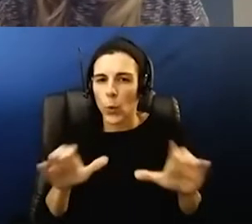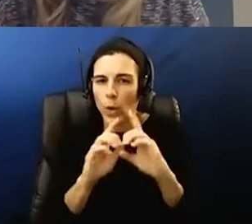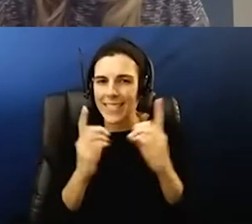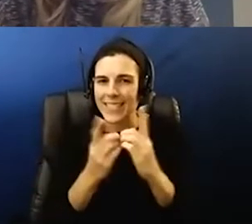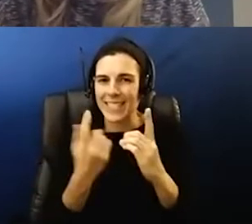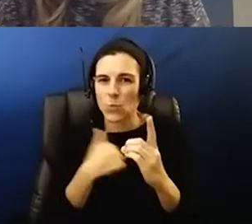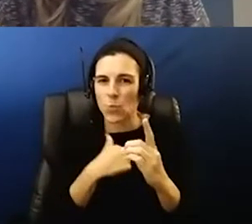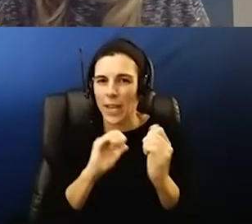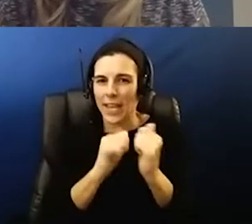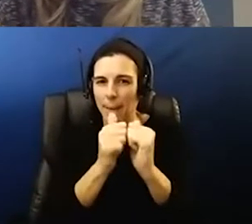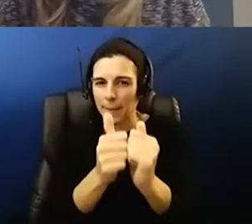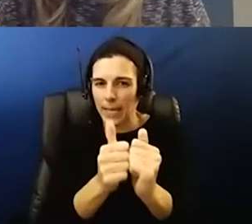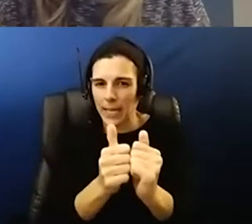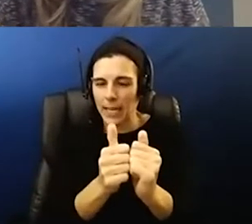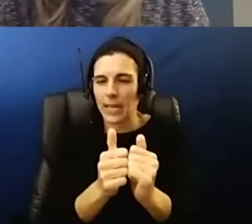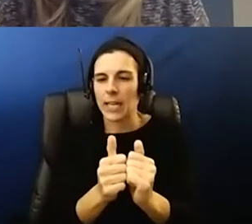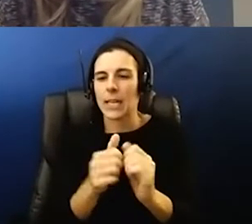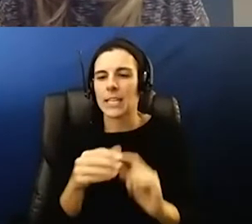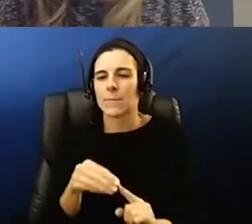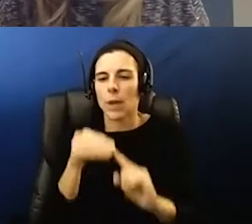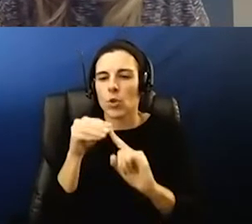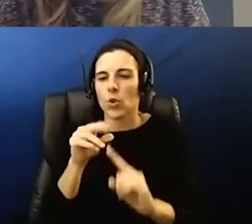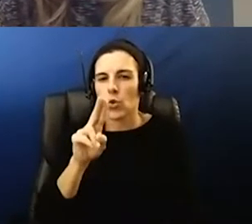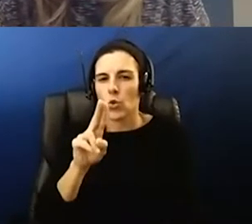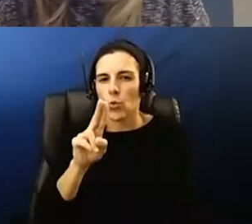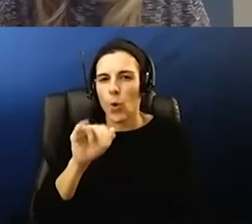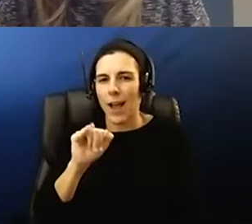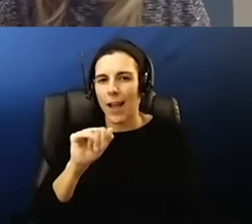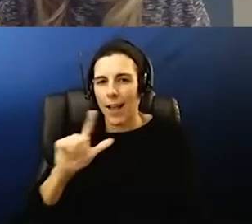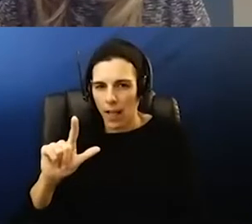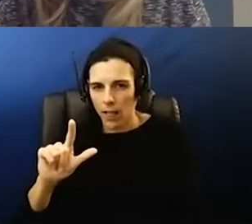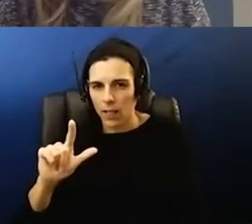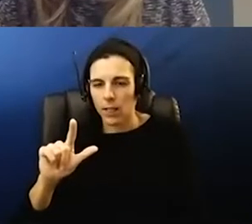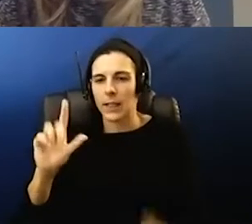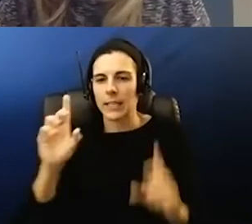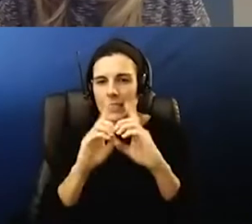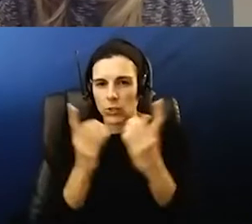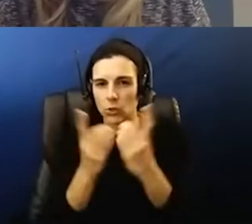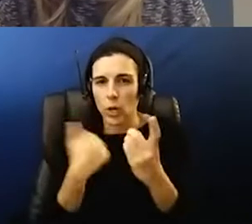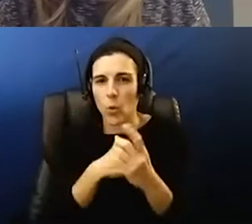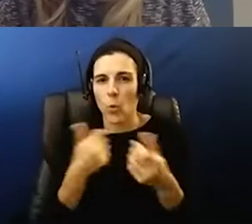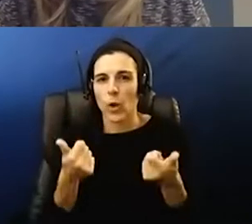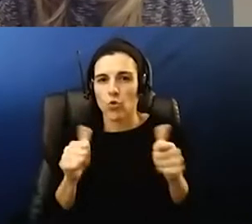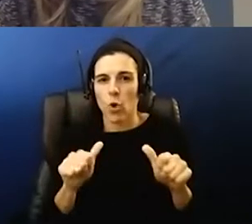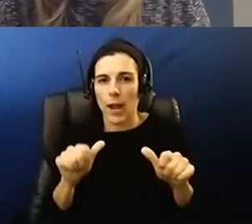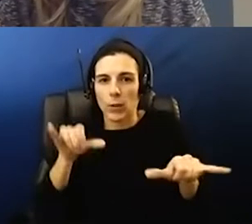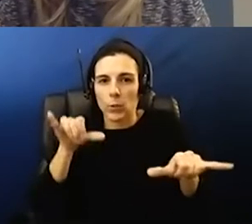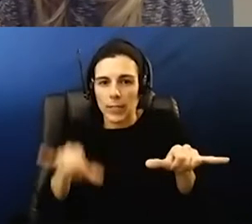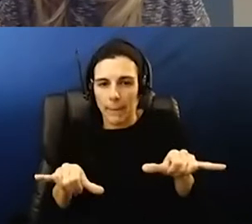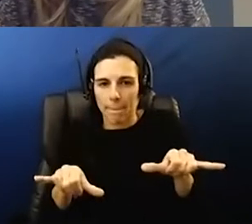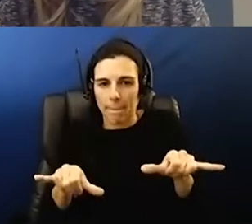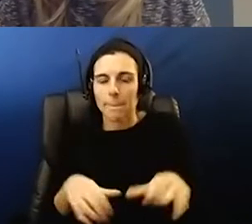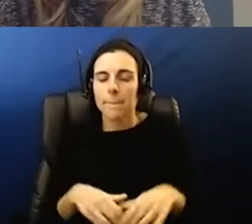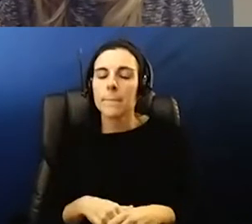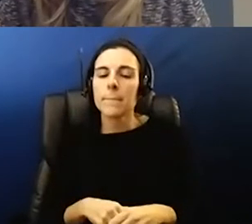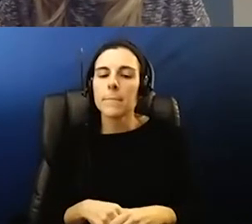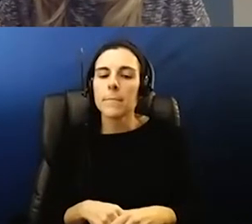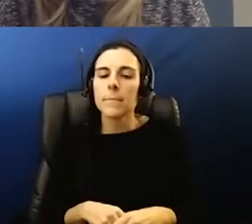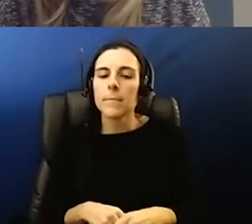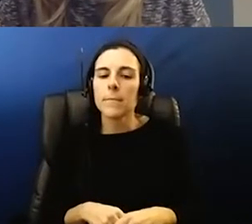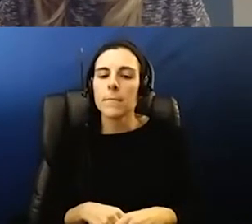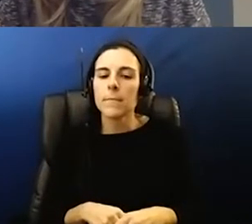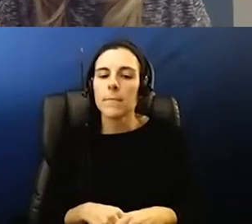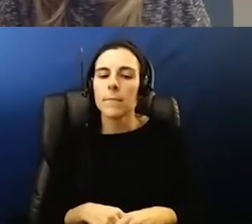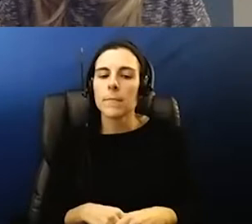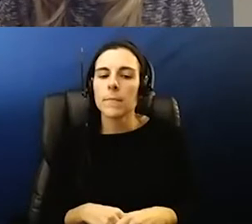especially in our uil district with leander and hutto uh we're trying to stay the same um and we haven't